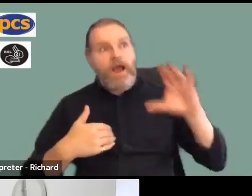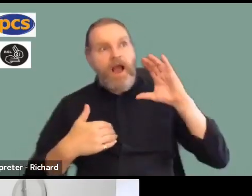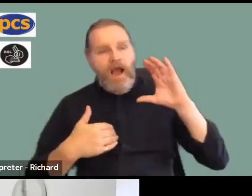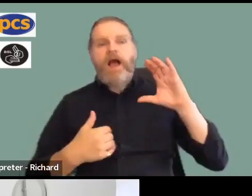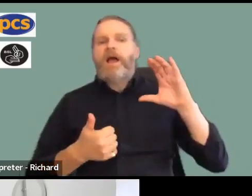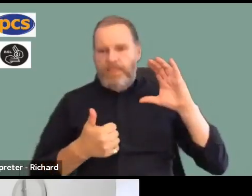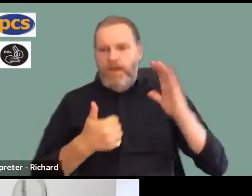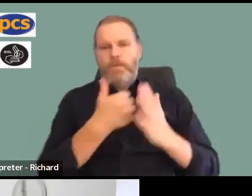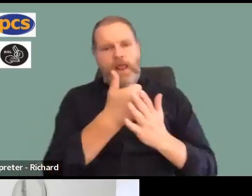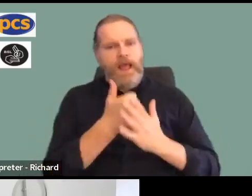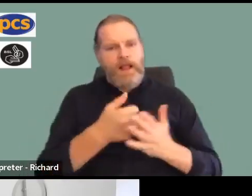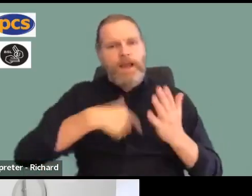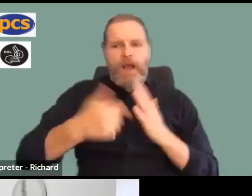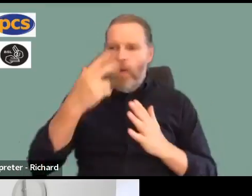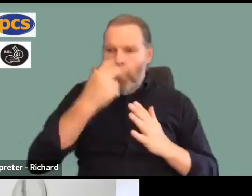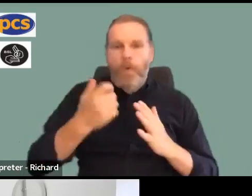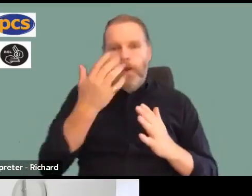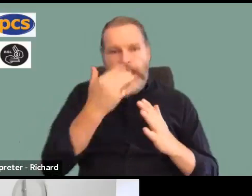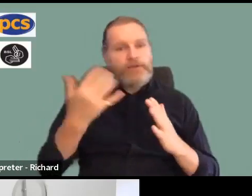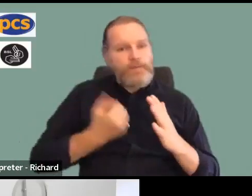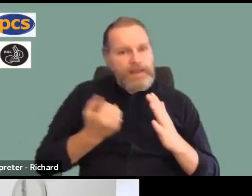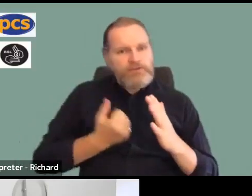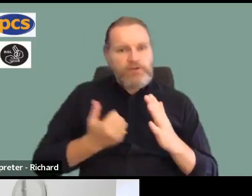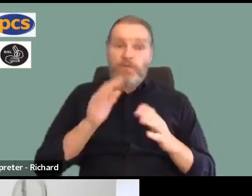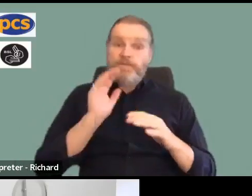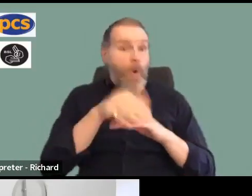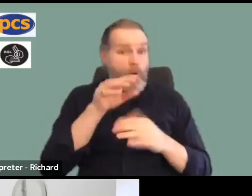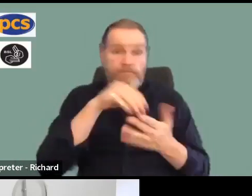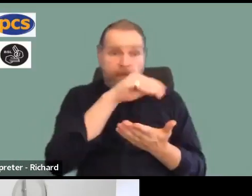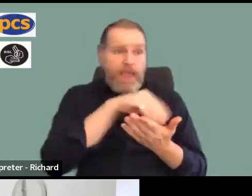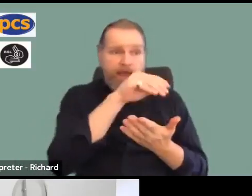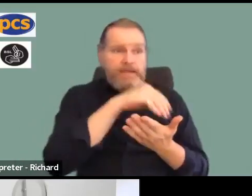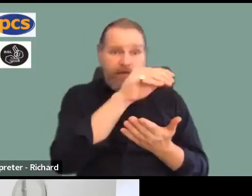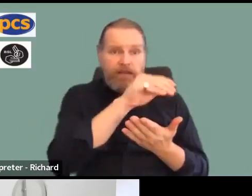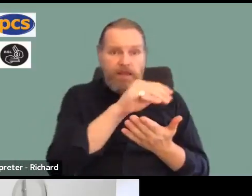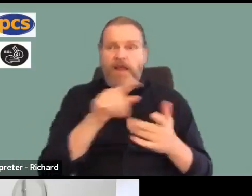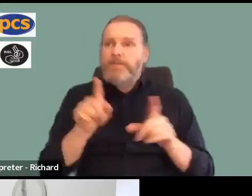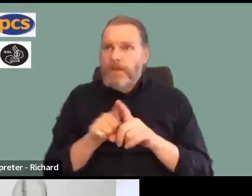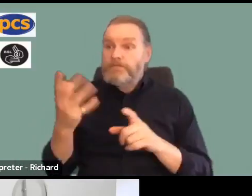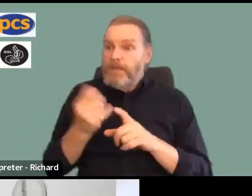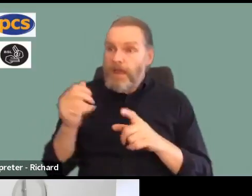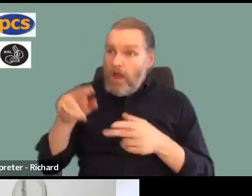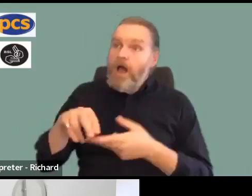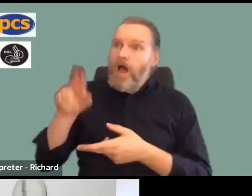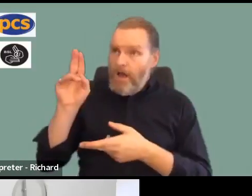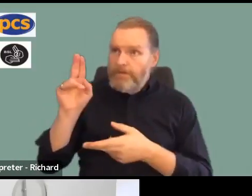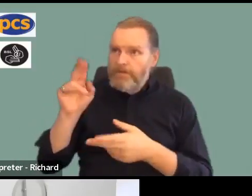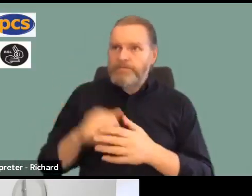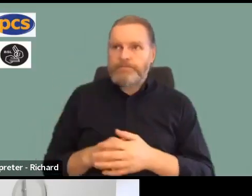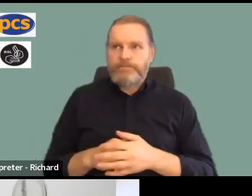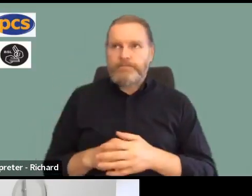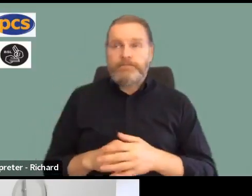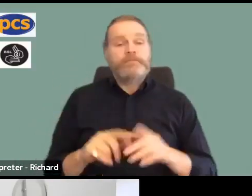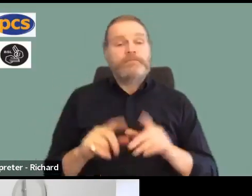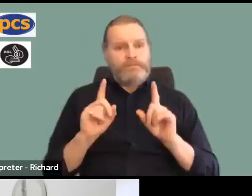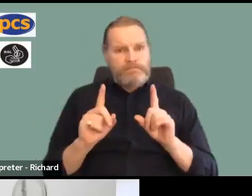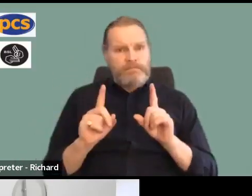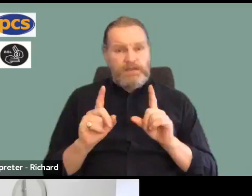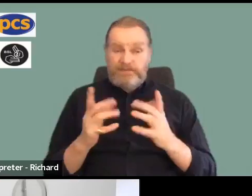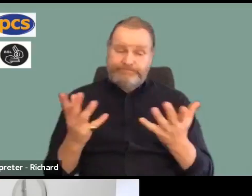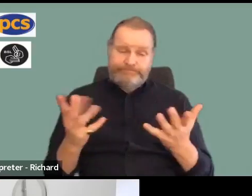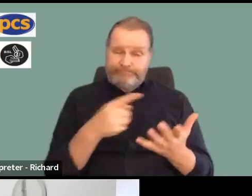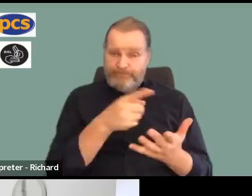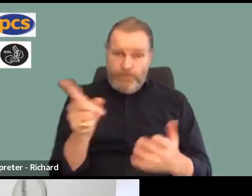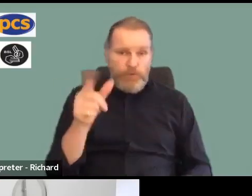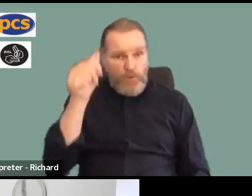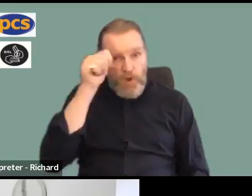to members pay packets and to your families. But things have also got worse in this sense. Without any consultation, as most of you will